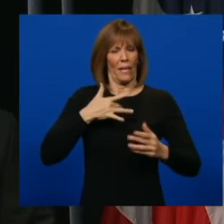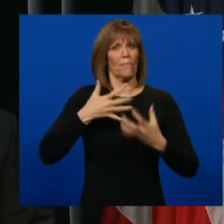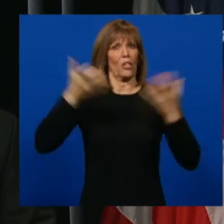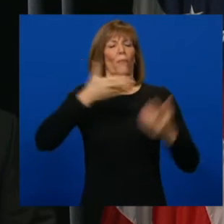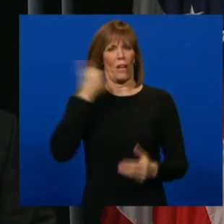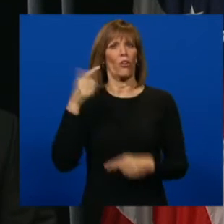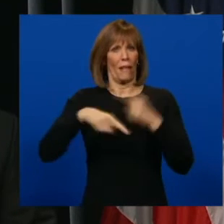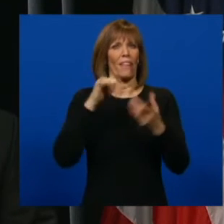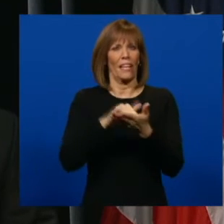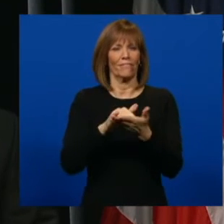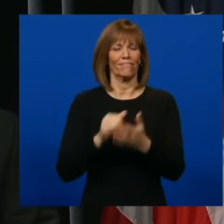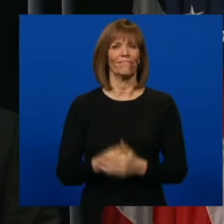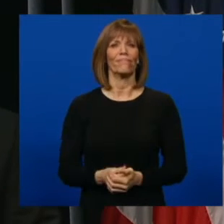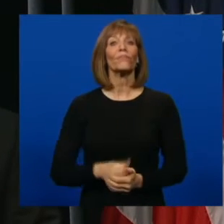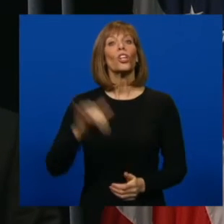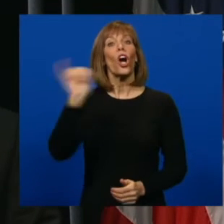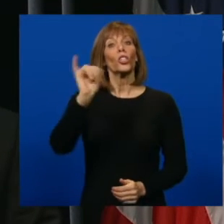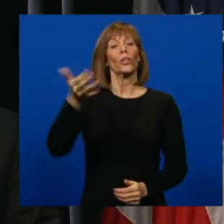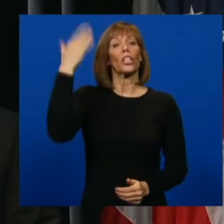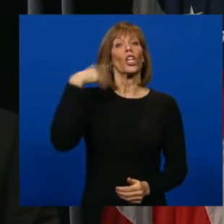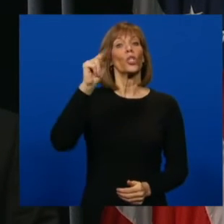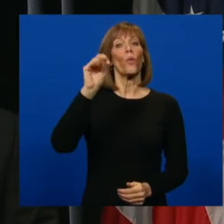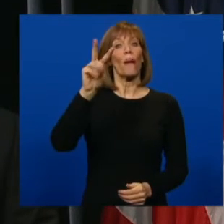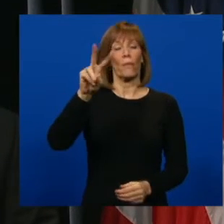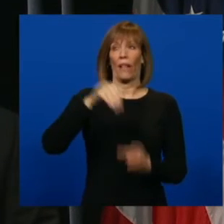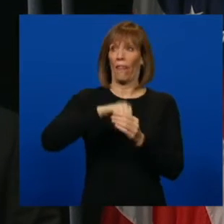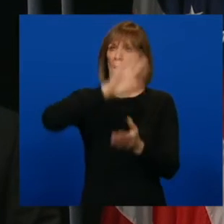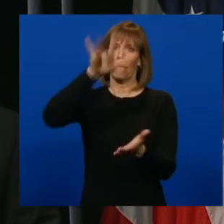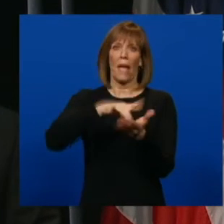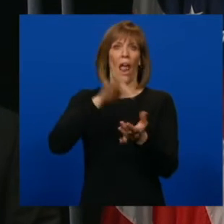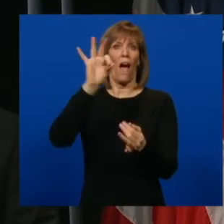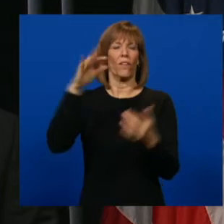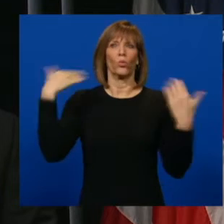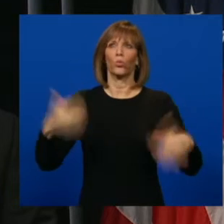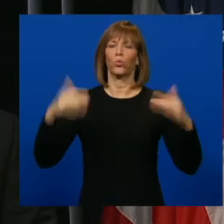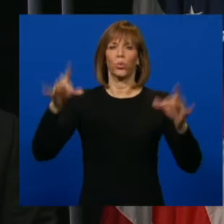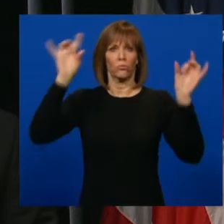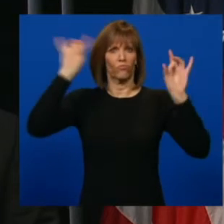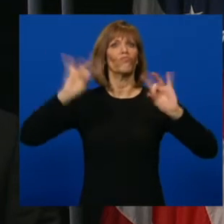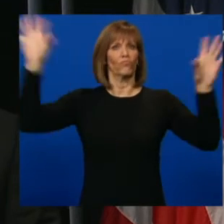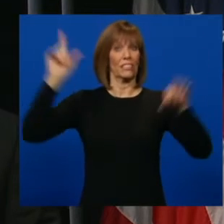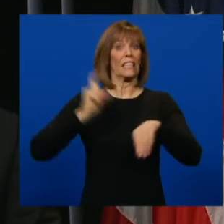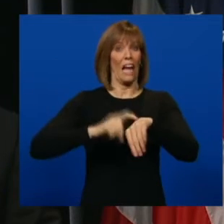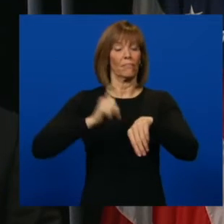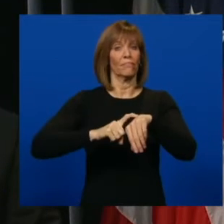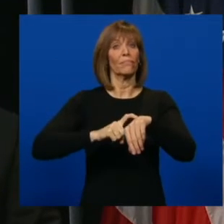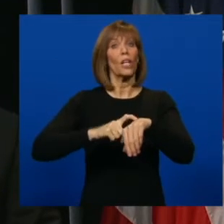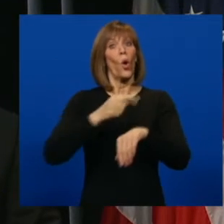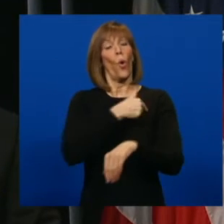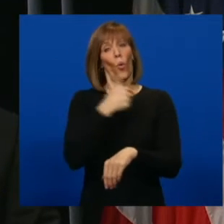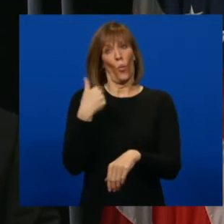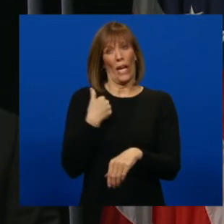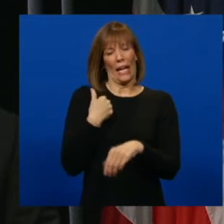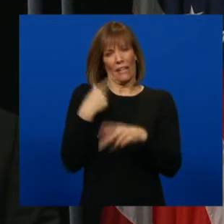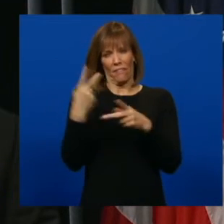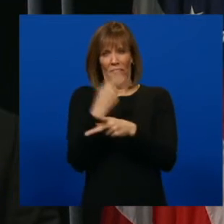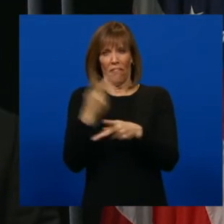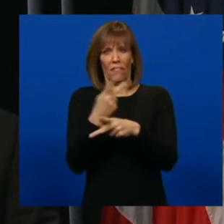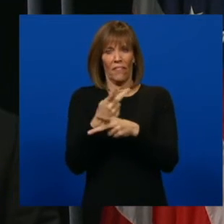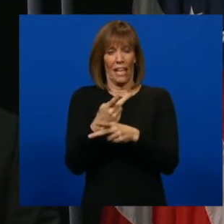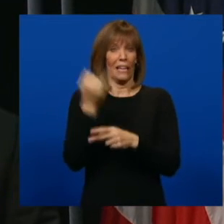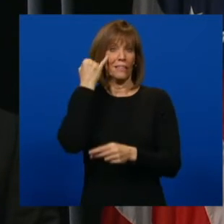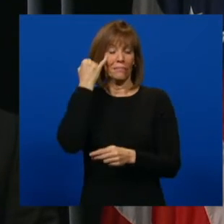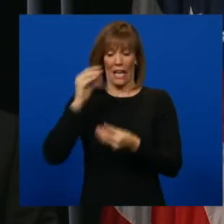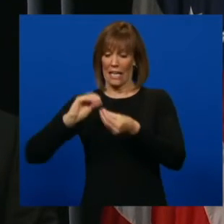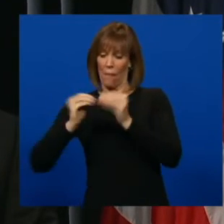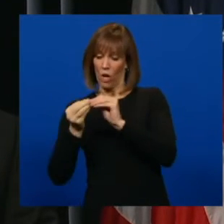well. Back in November, in the midst of the surge, the projected number of days that total cases would